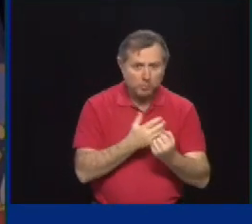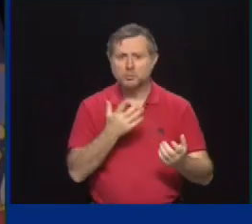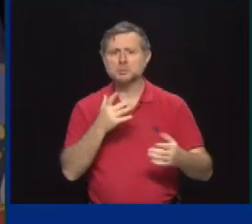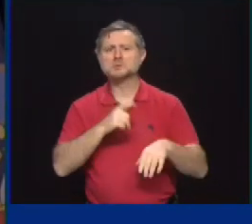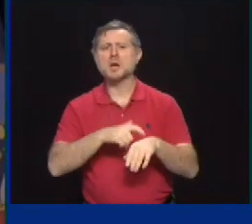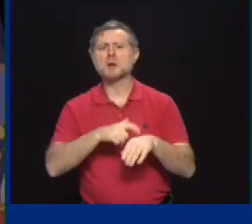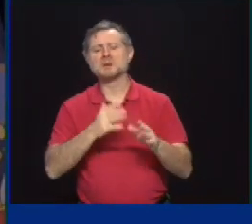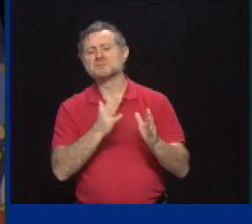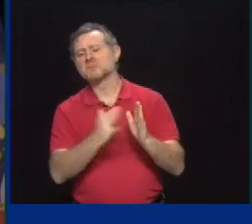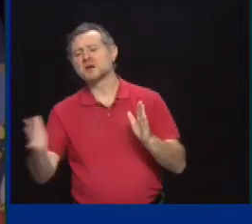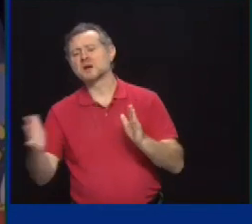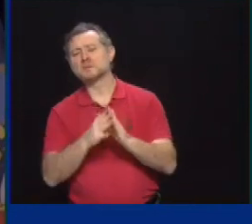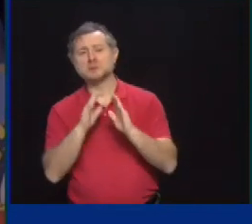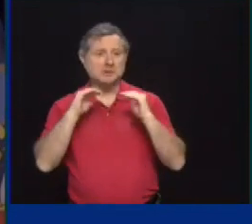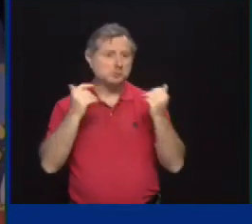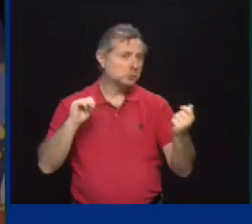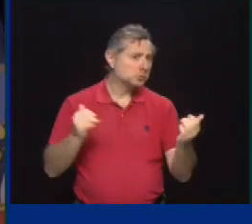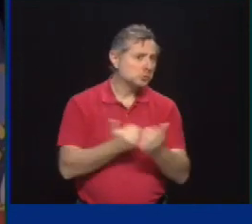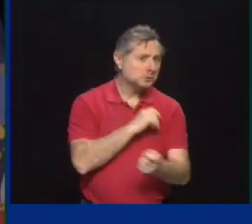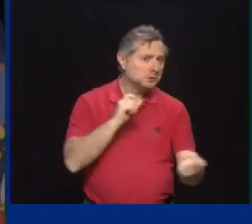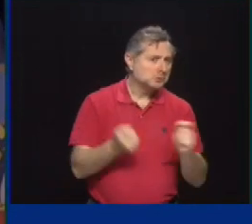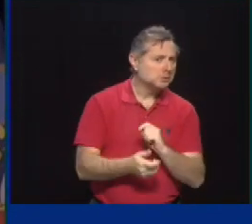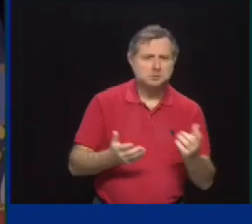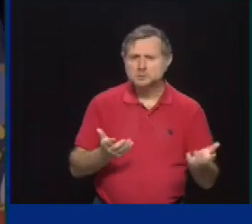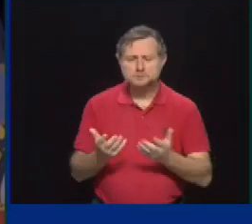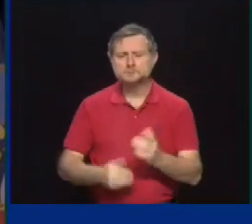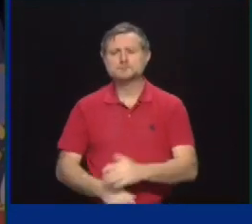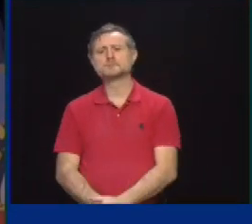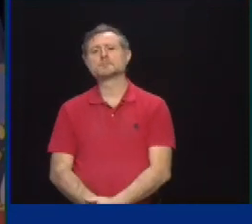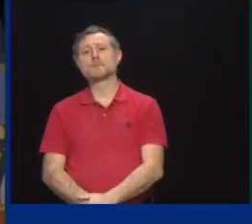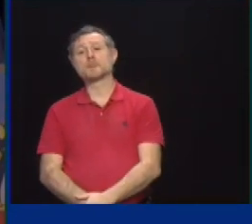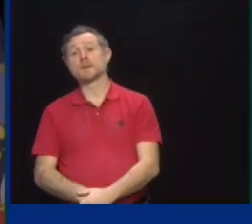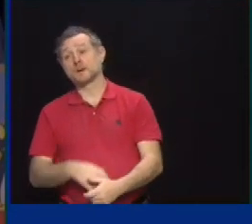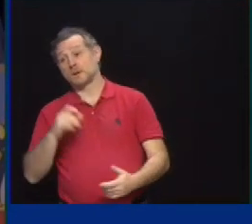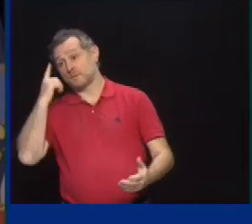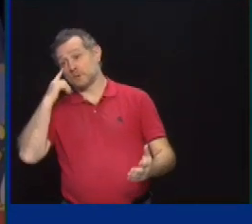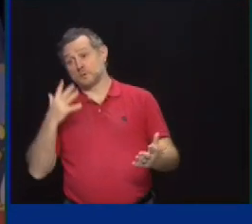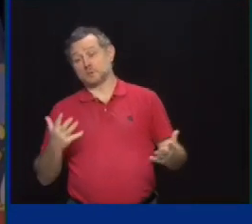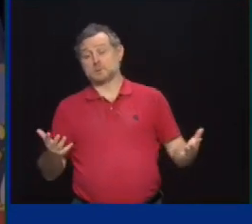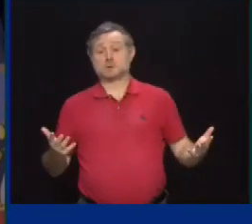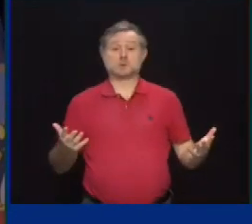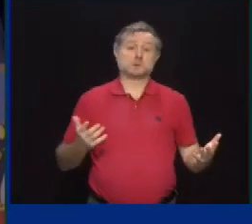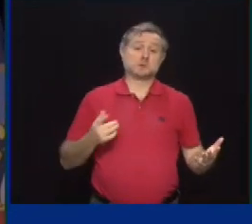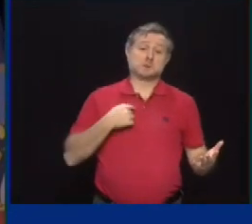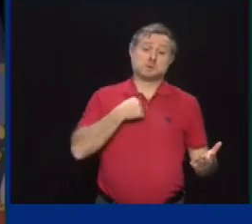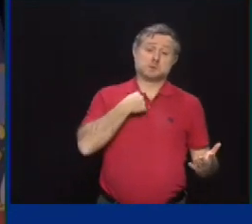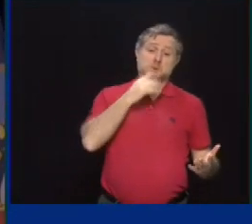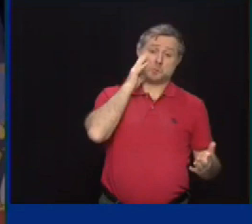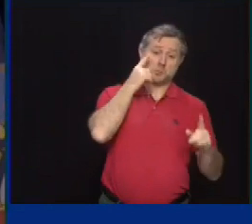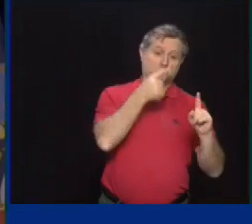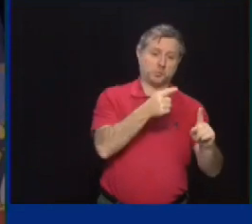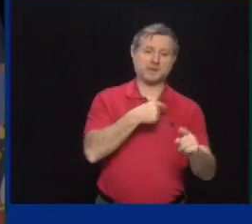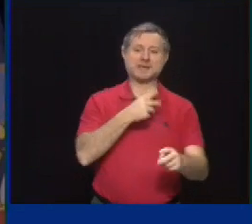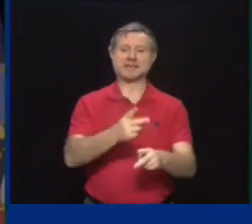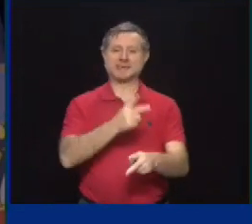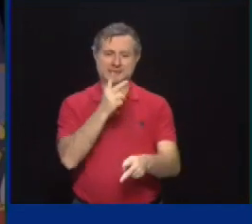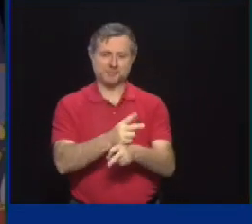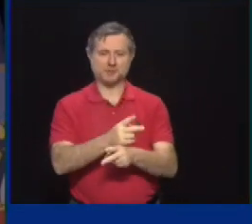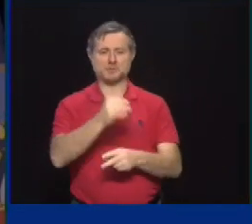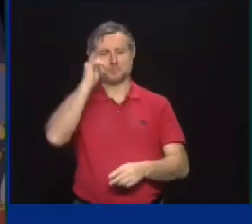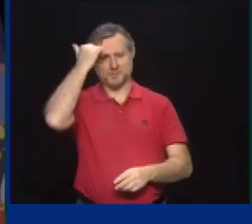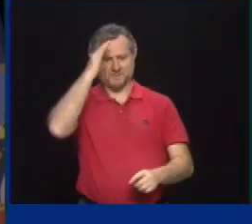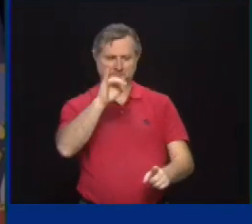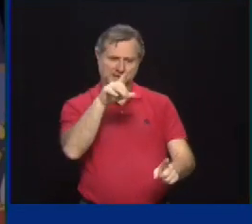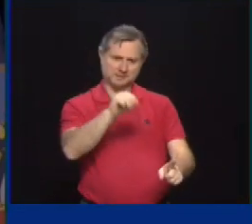The timeline is one that we will accomplish my overall objective, which is to keep the Buffalo Bills in Buffalo. The report that you referred